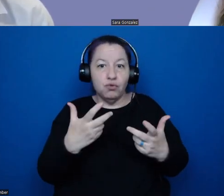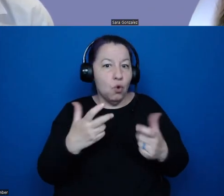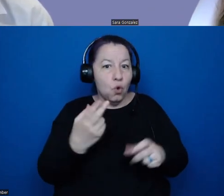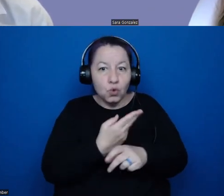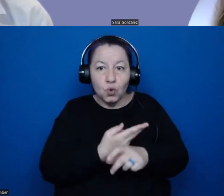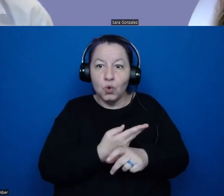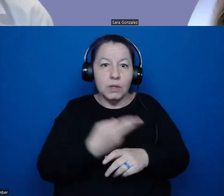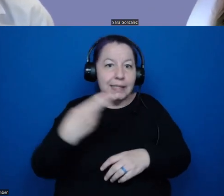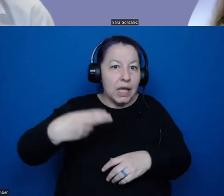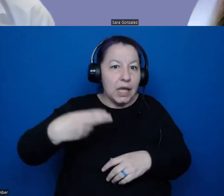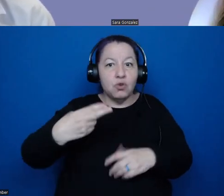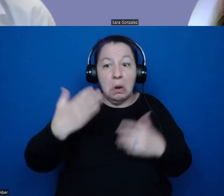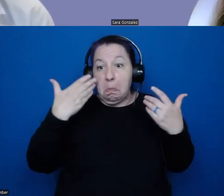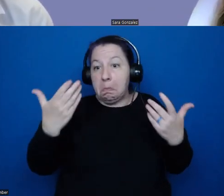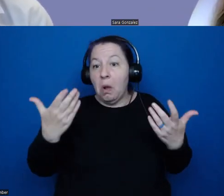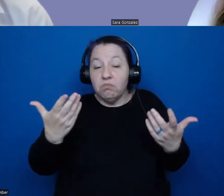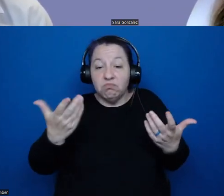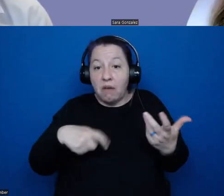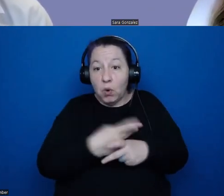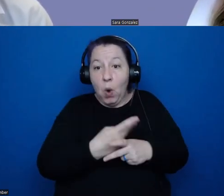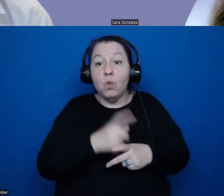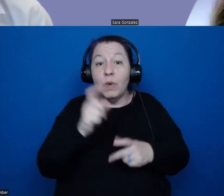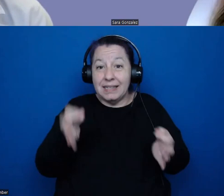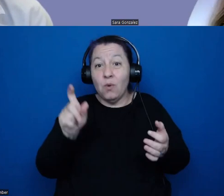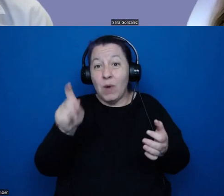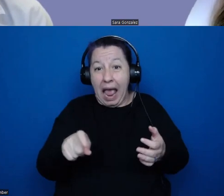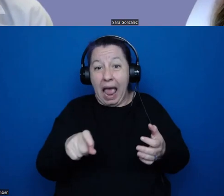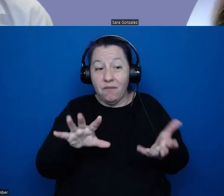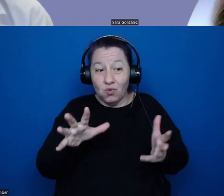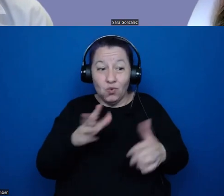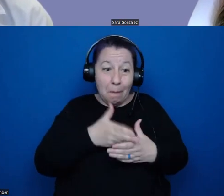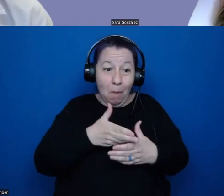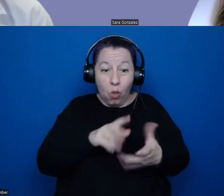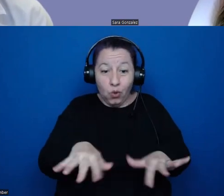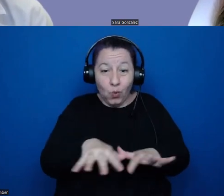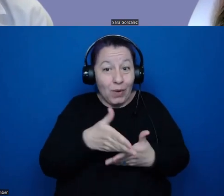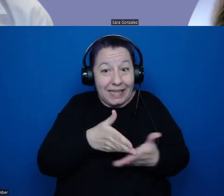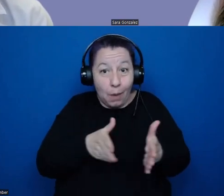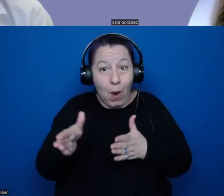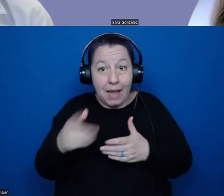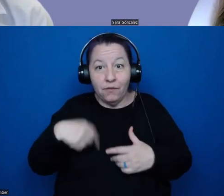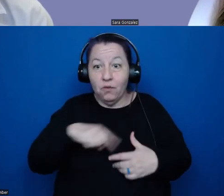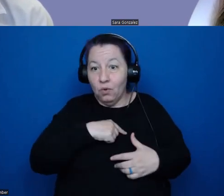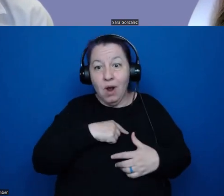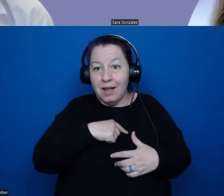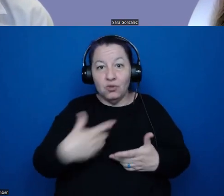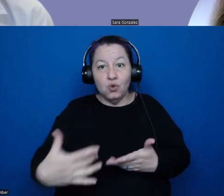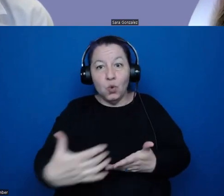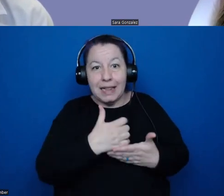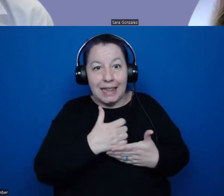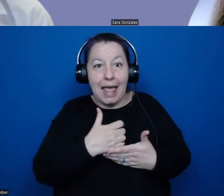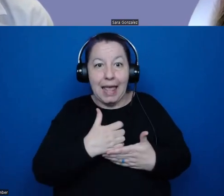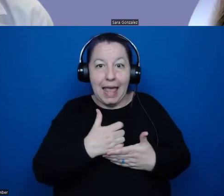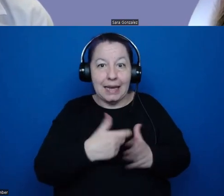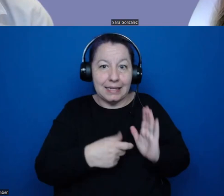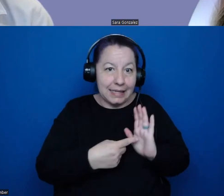So decided that we decided would have to disturb the ground in some ways in order to in order to do in order to collect a representative sample